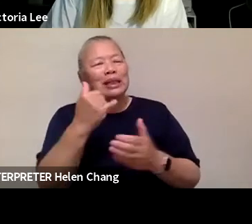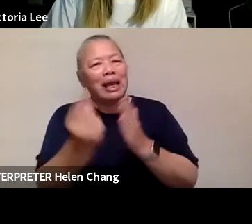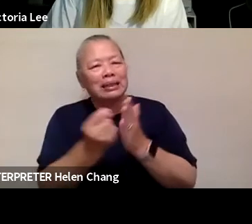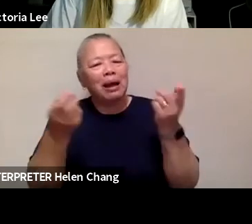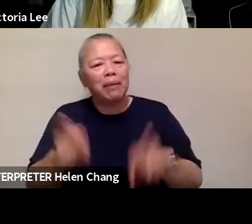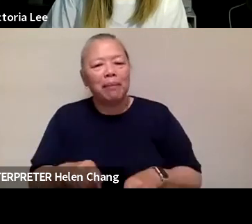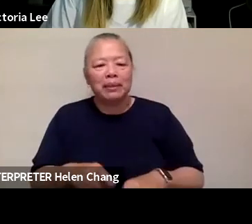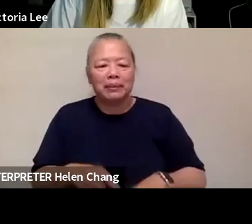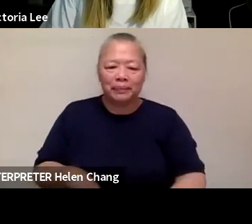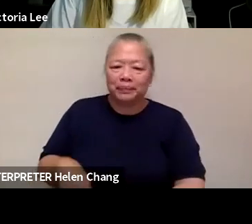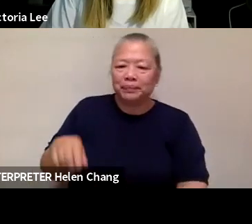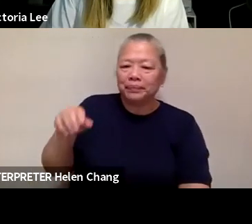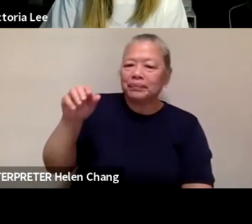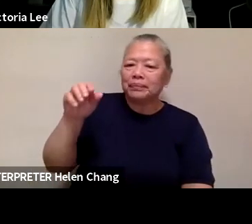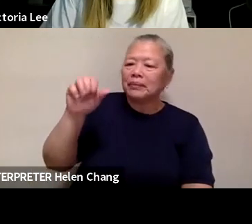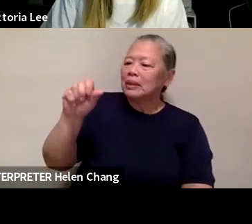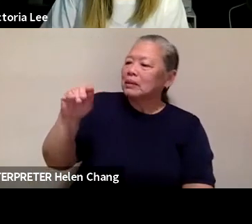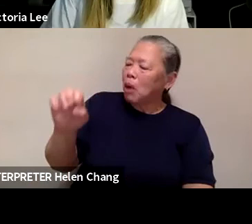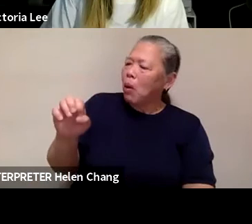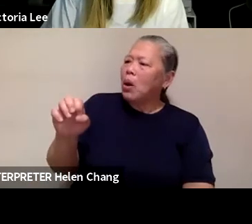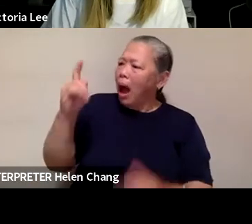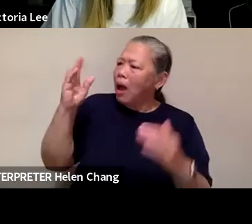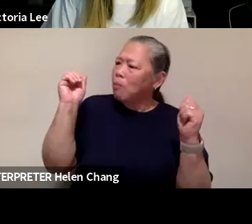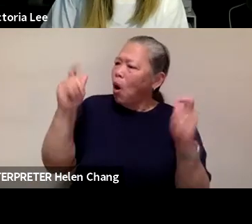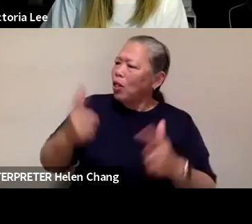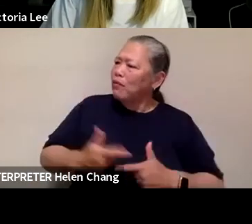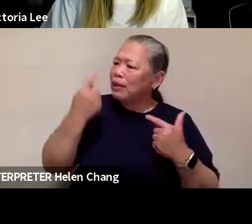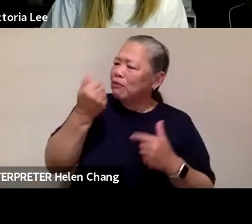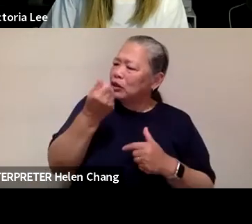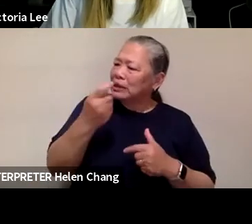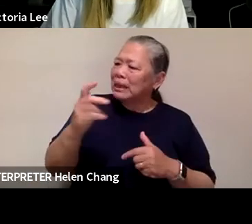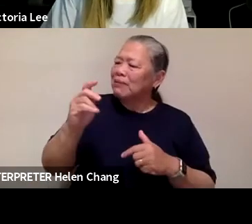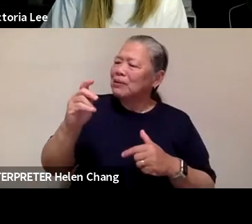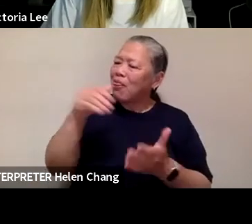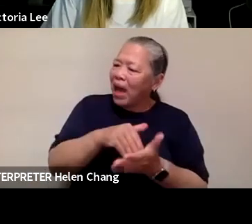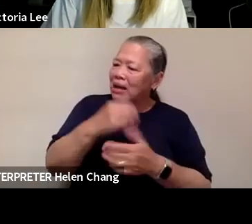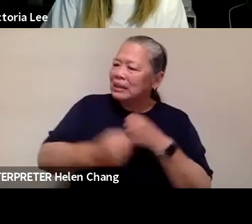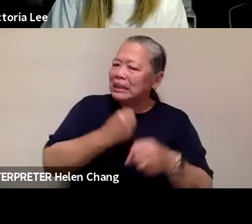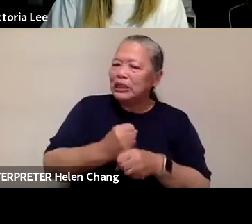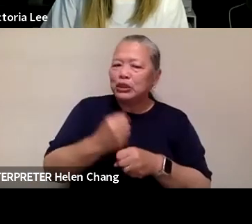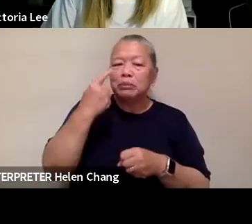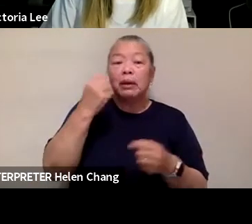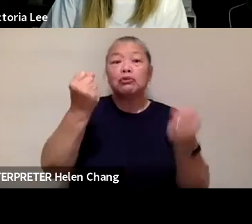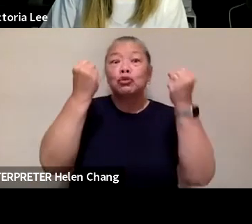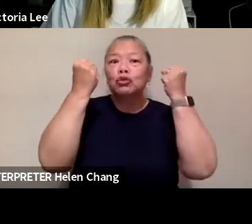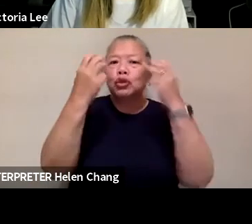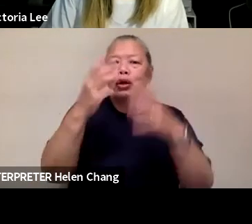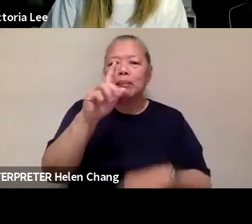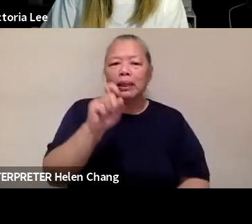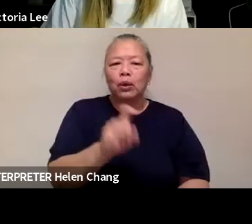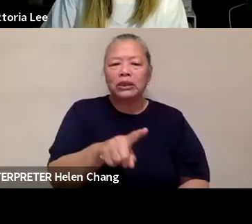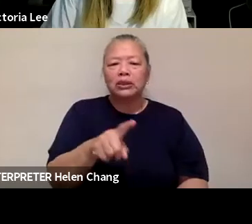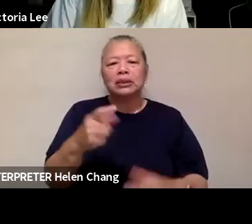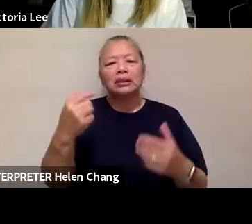I hope that all of you live several thousand years because I have so many more questions and I have so much more.